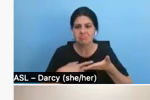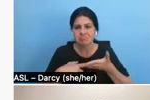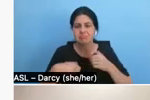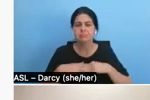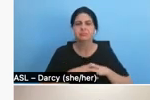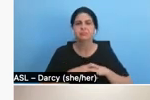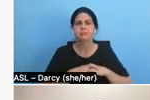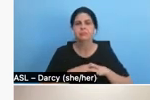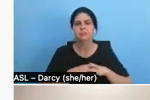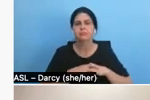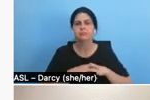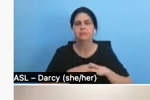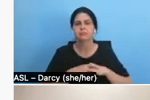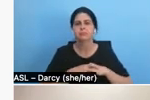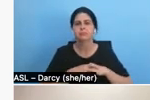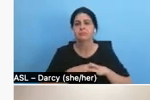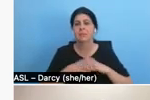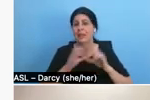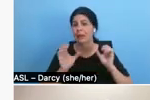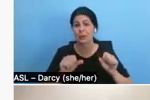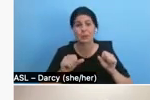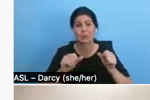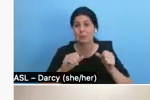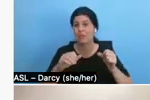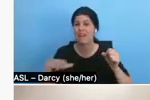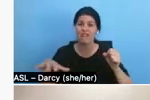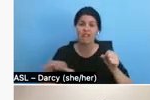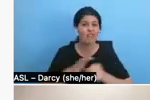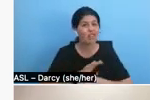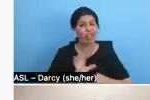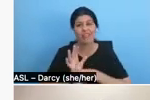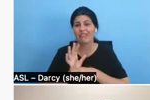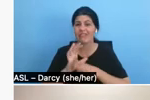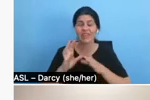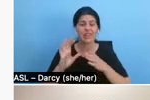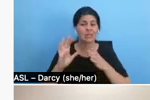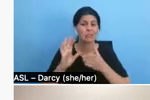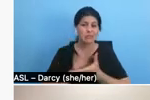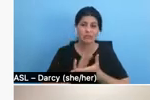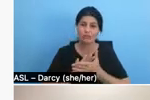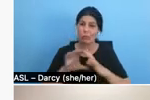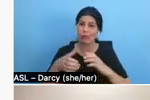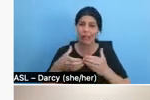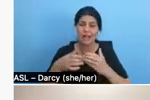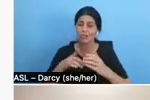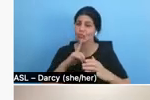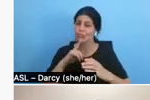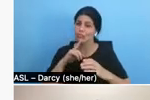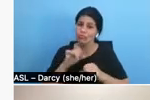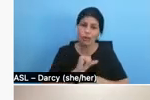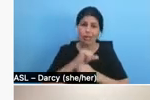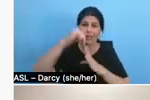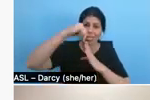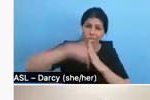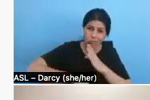film school class to go into the intricacies of every single type of financing